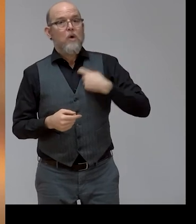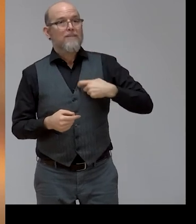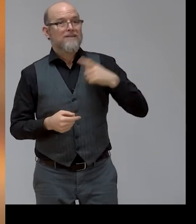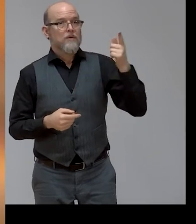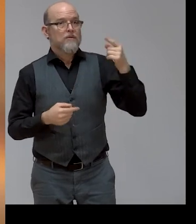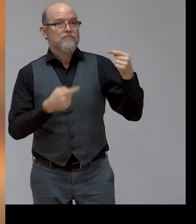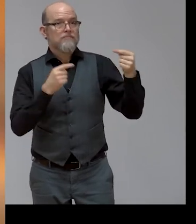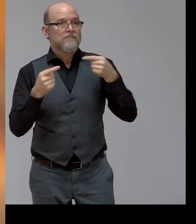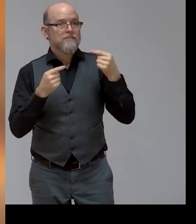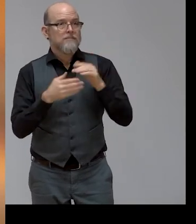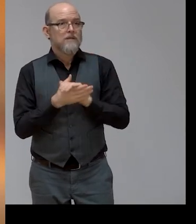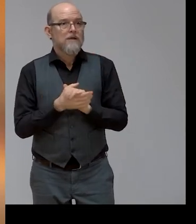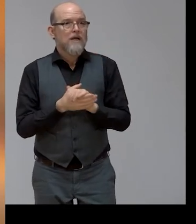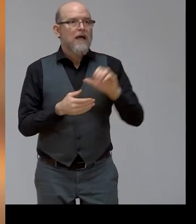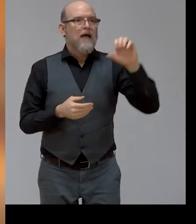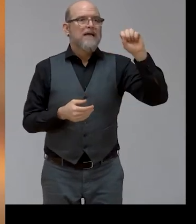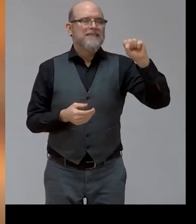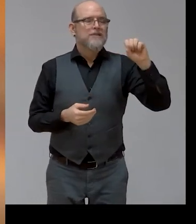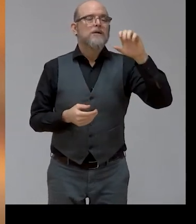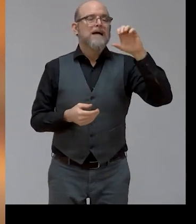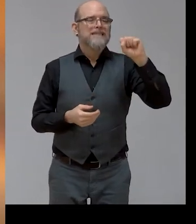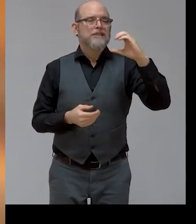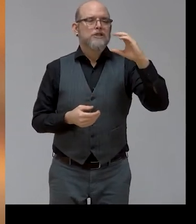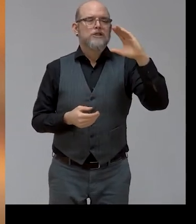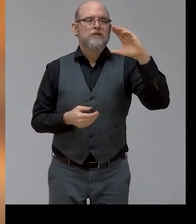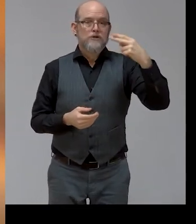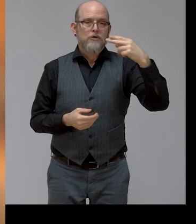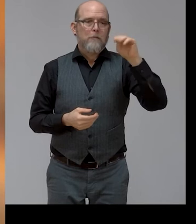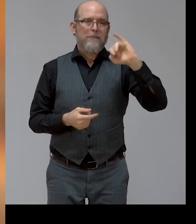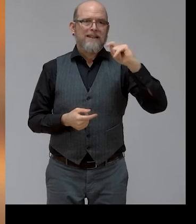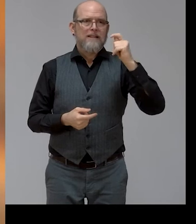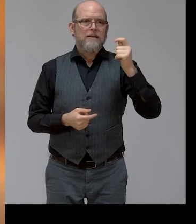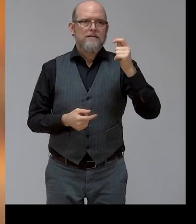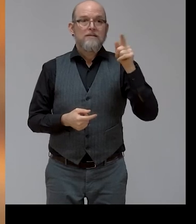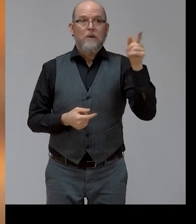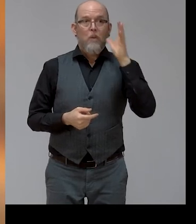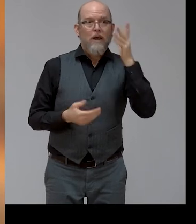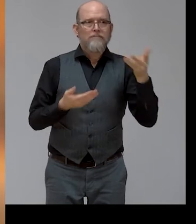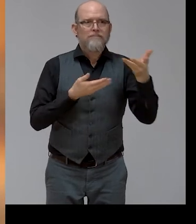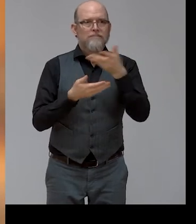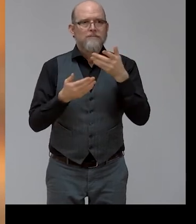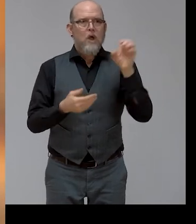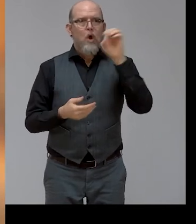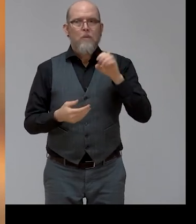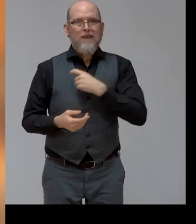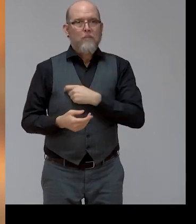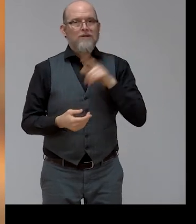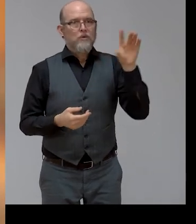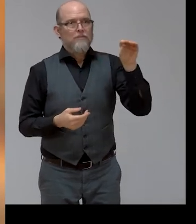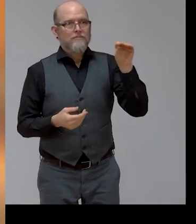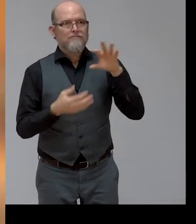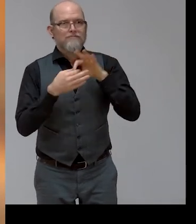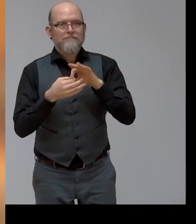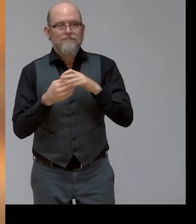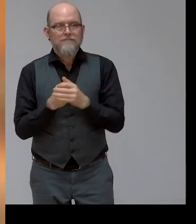representative of the Portuguese presidency, a representative of the European Commission, the Inclusion